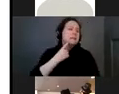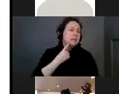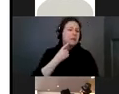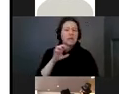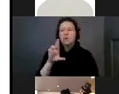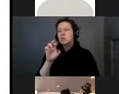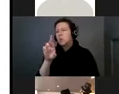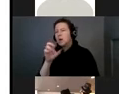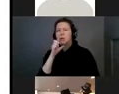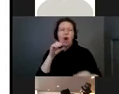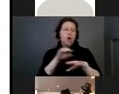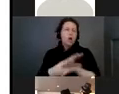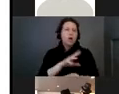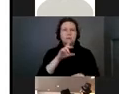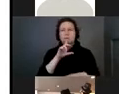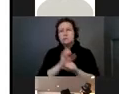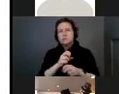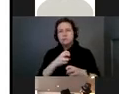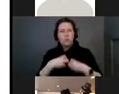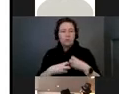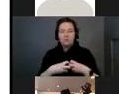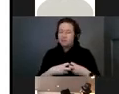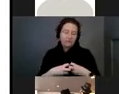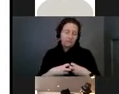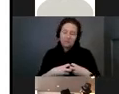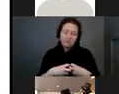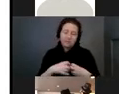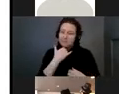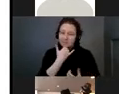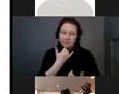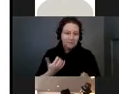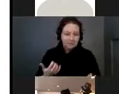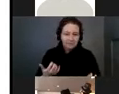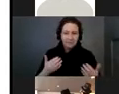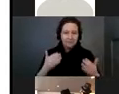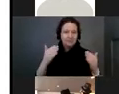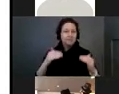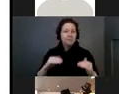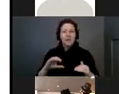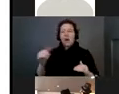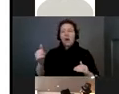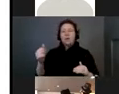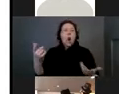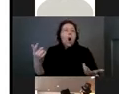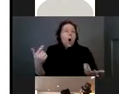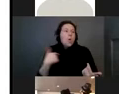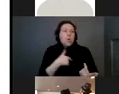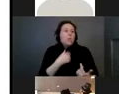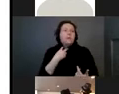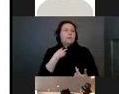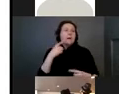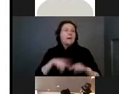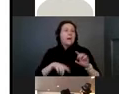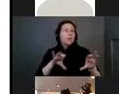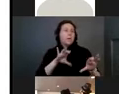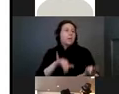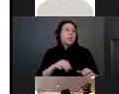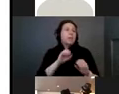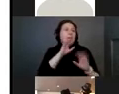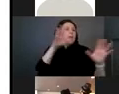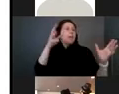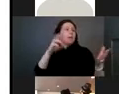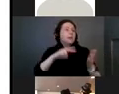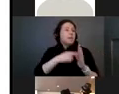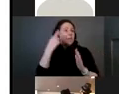a problem. Again, not true either. I hear, there's nothing you can do about this, so why would I even talk about it? That's